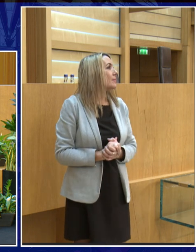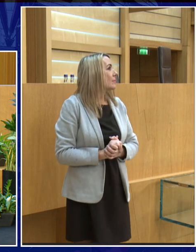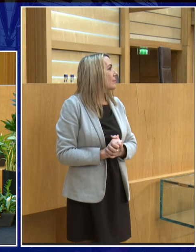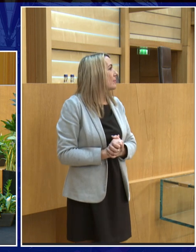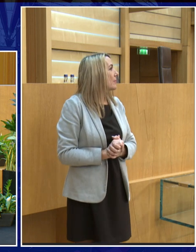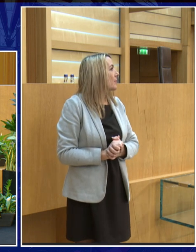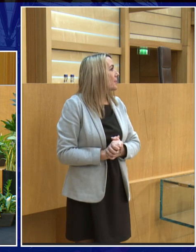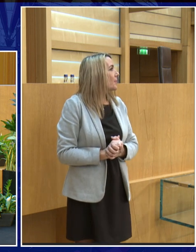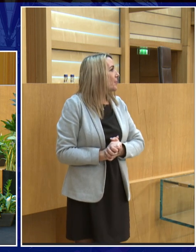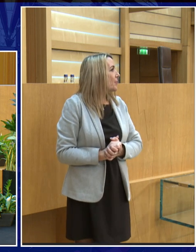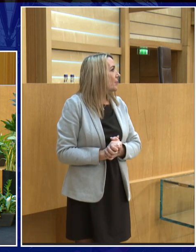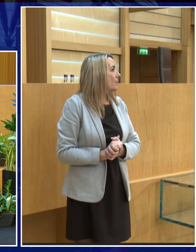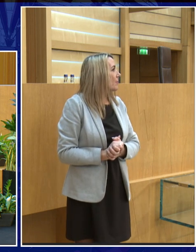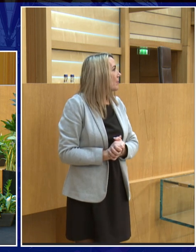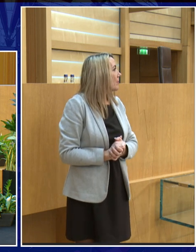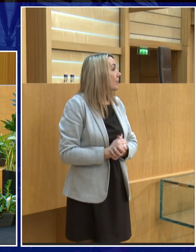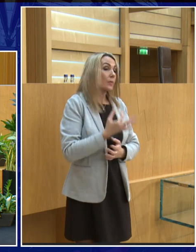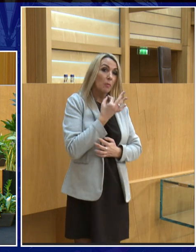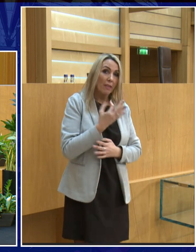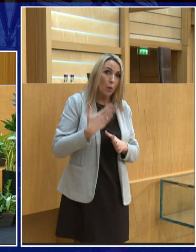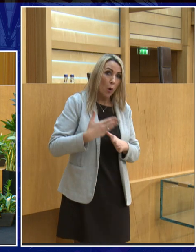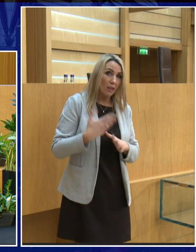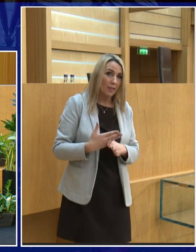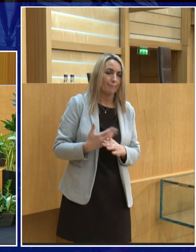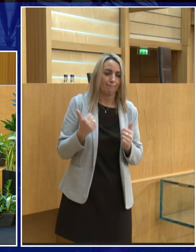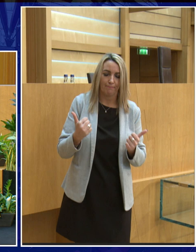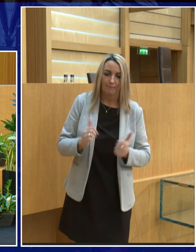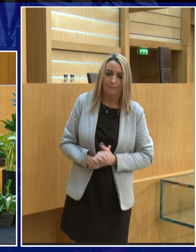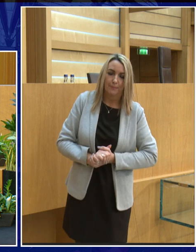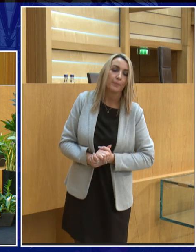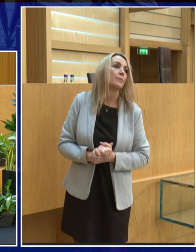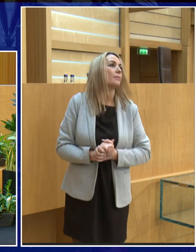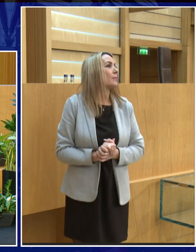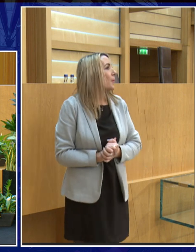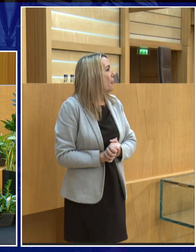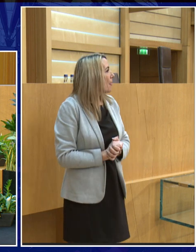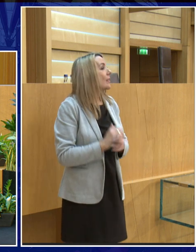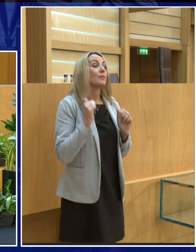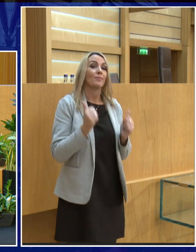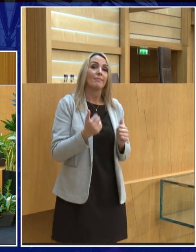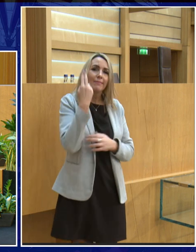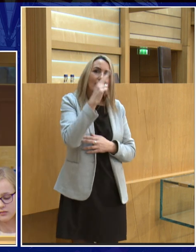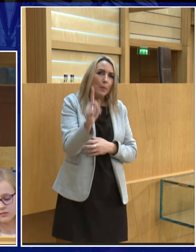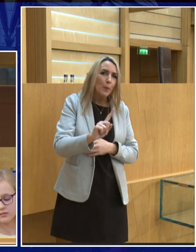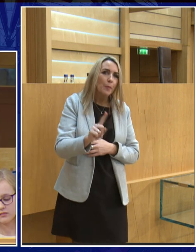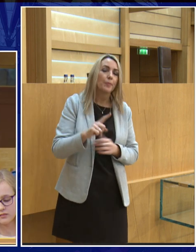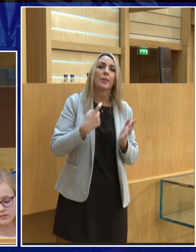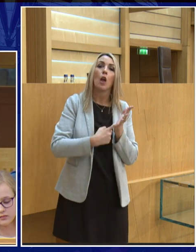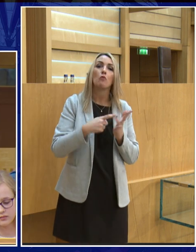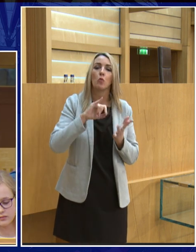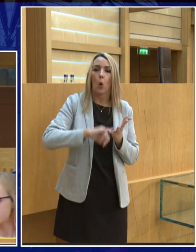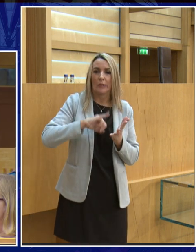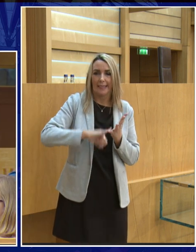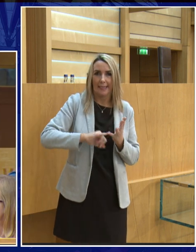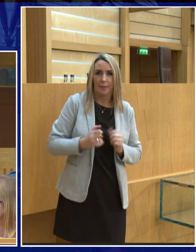watch myself here has your red light come on yes good good oh we're making progress what's your name Ross